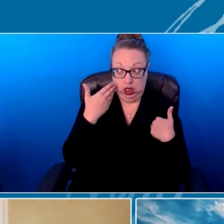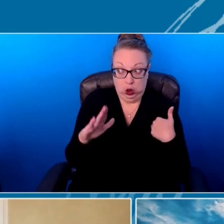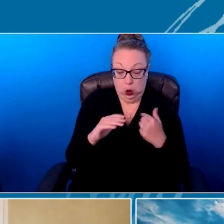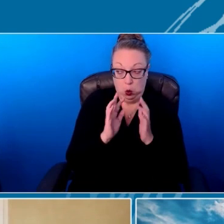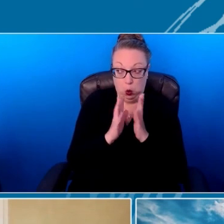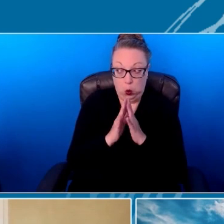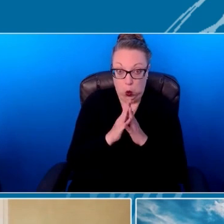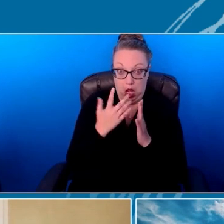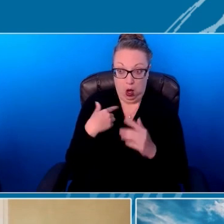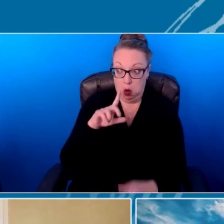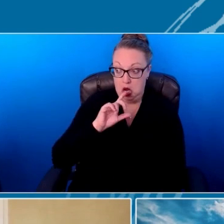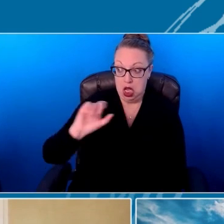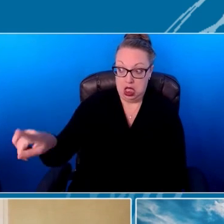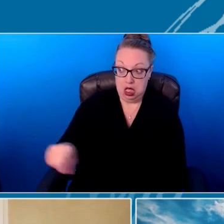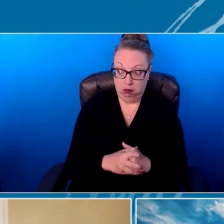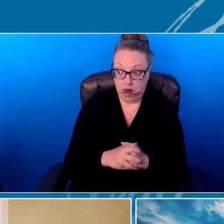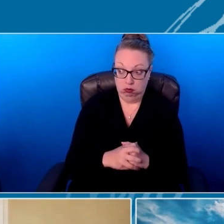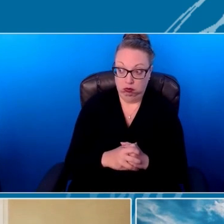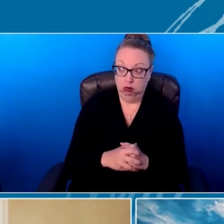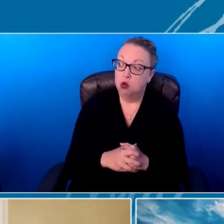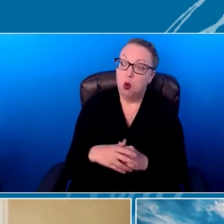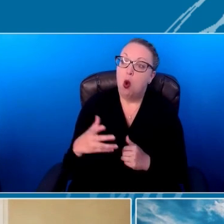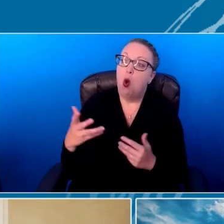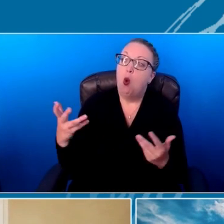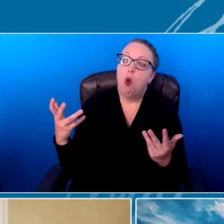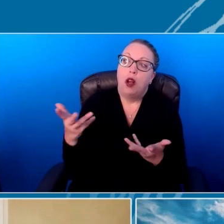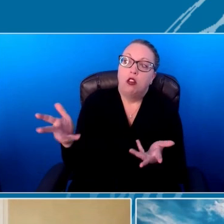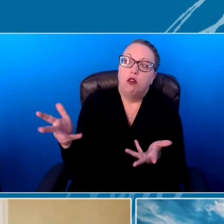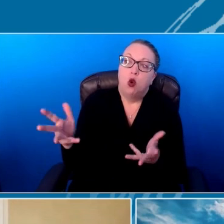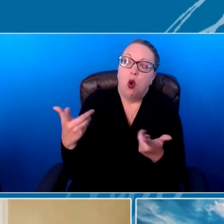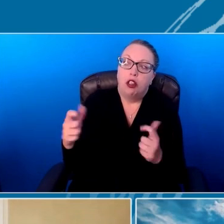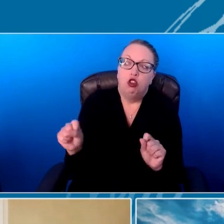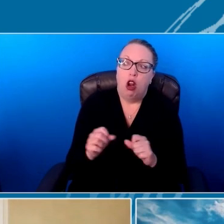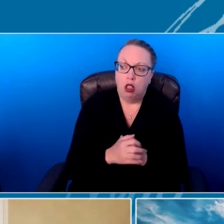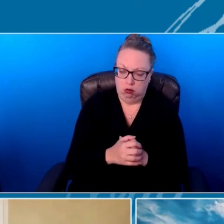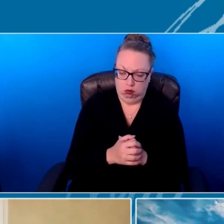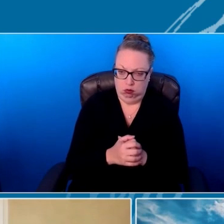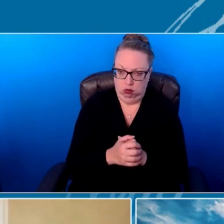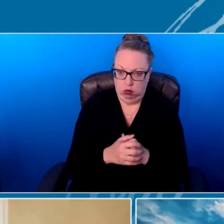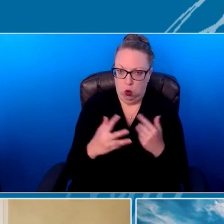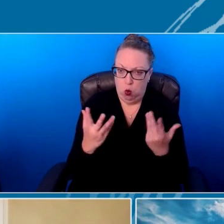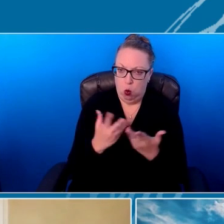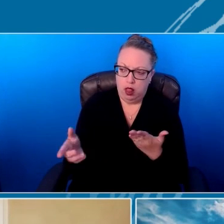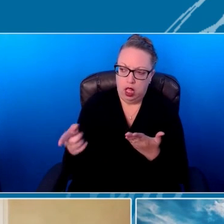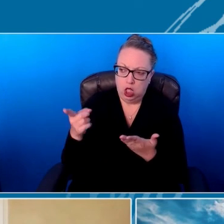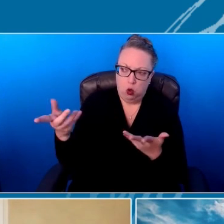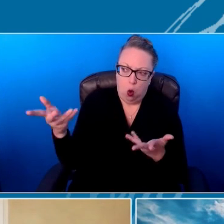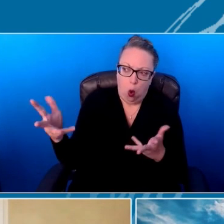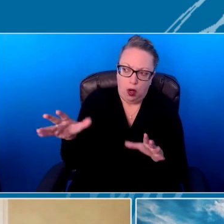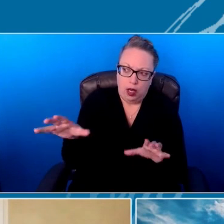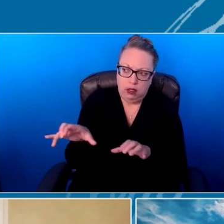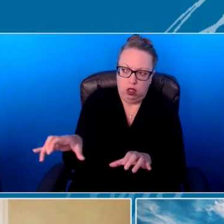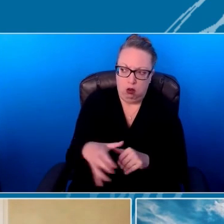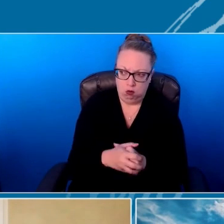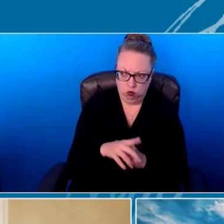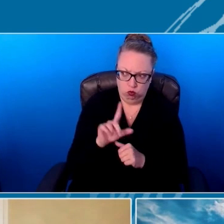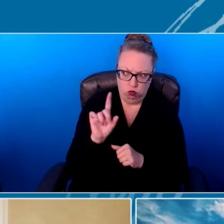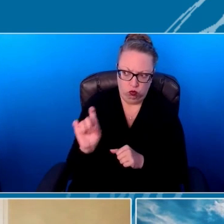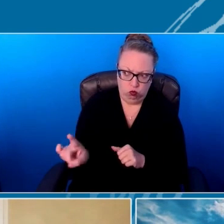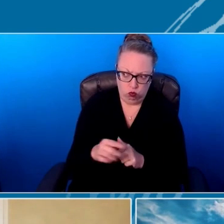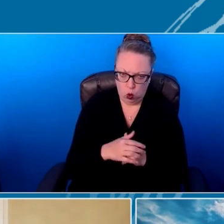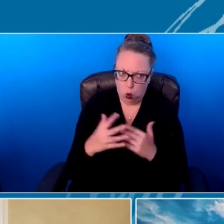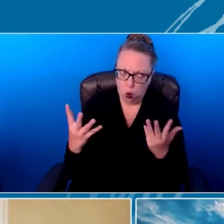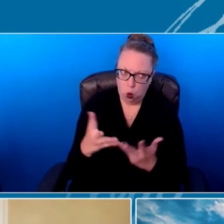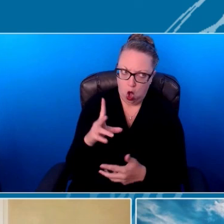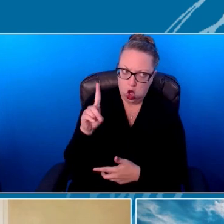ask them, well, what have you already tried? What kind of, what kind of things have you done? Or what do you